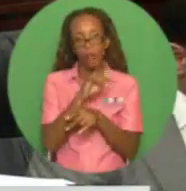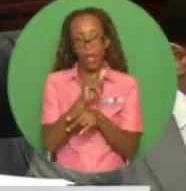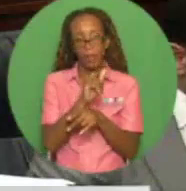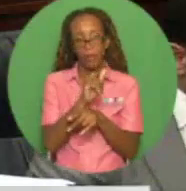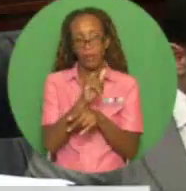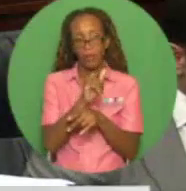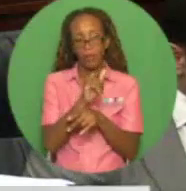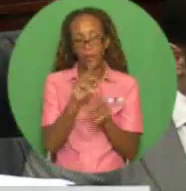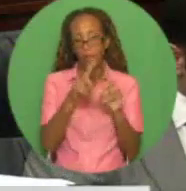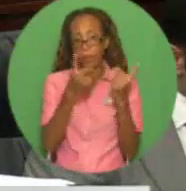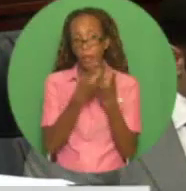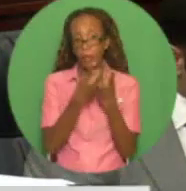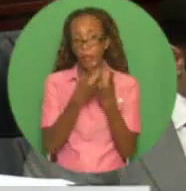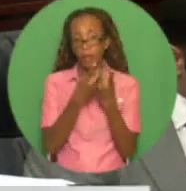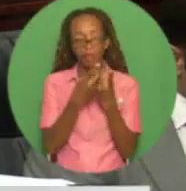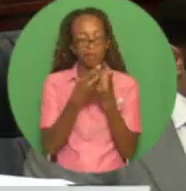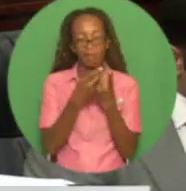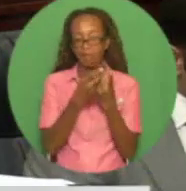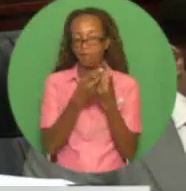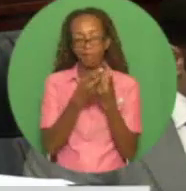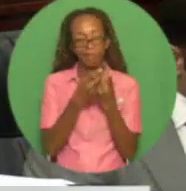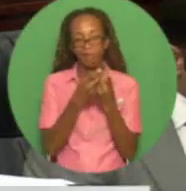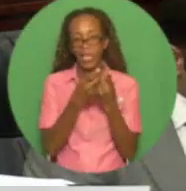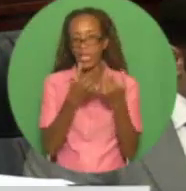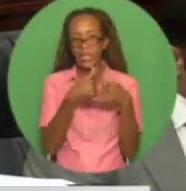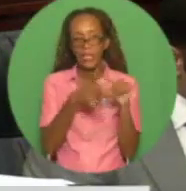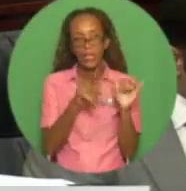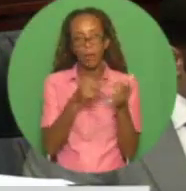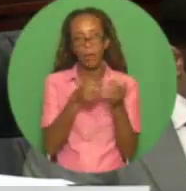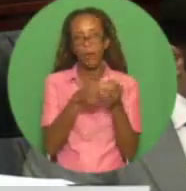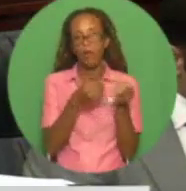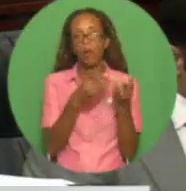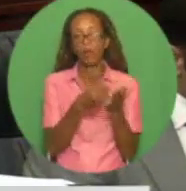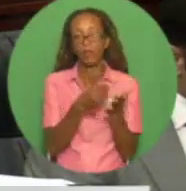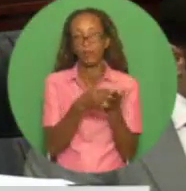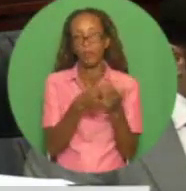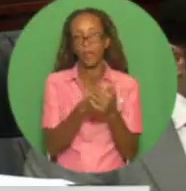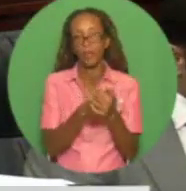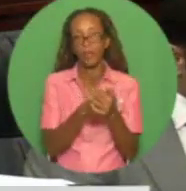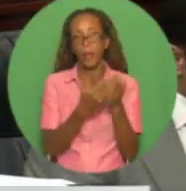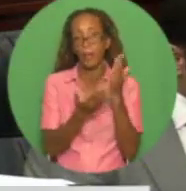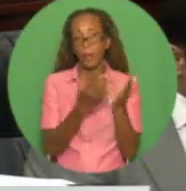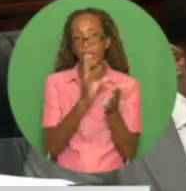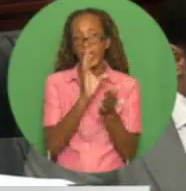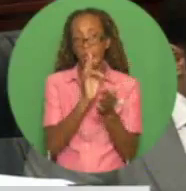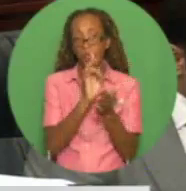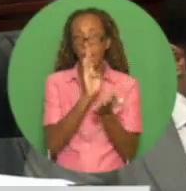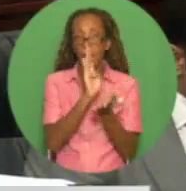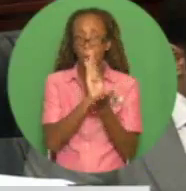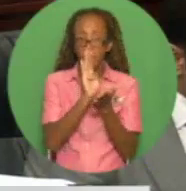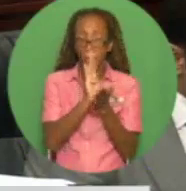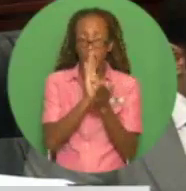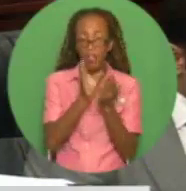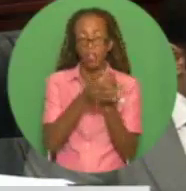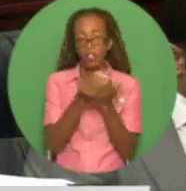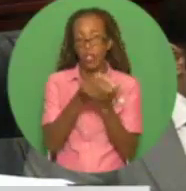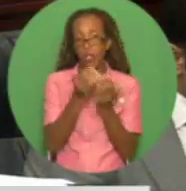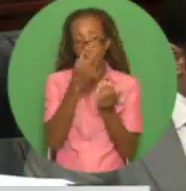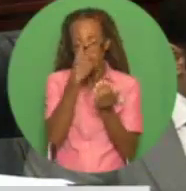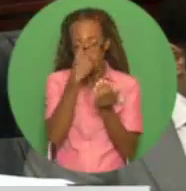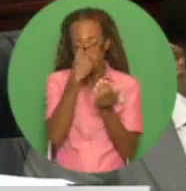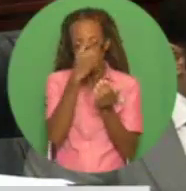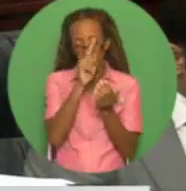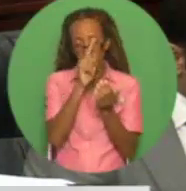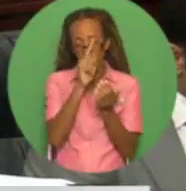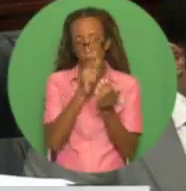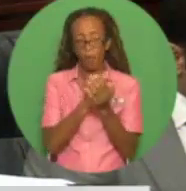-even level, the cost would be substantial at approximately $7 billion to finance a reduction